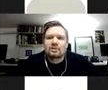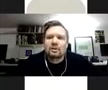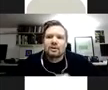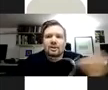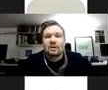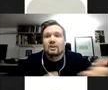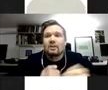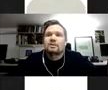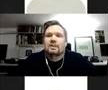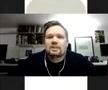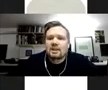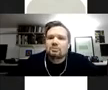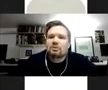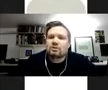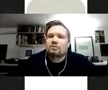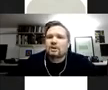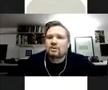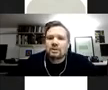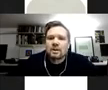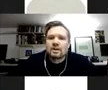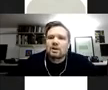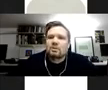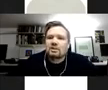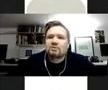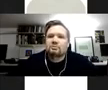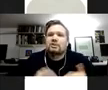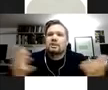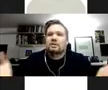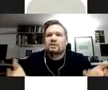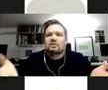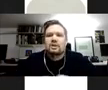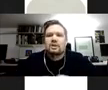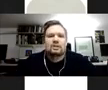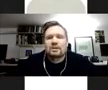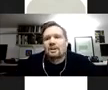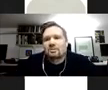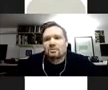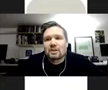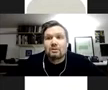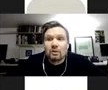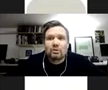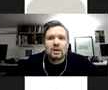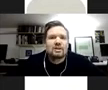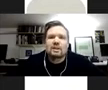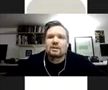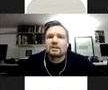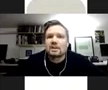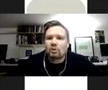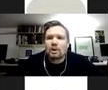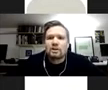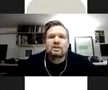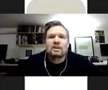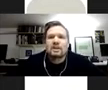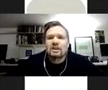discussions. So our colleagues at Tate, Patricia Falco and Tom Ensign present the situation in the following way. They say